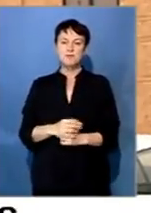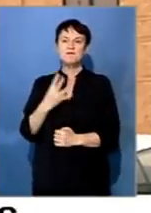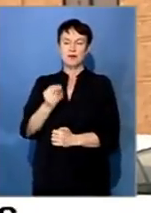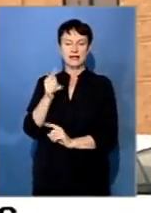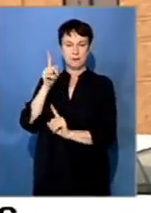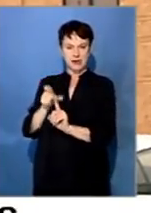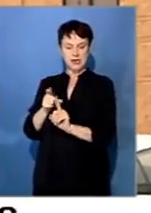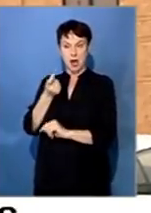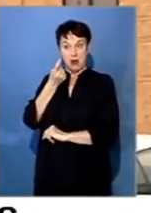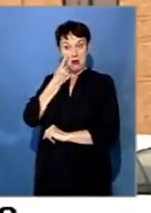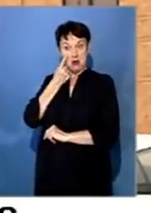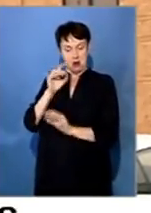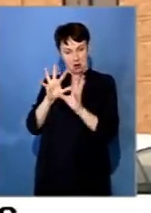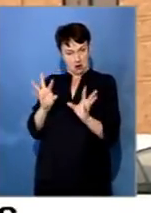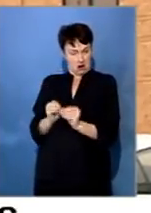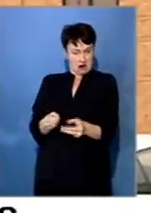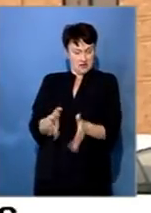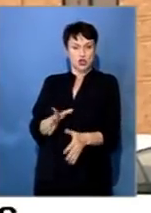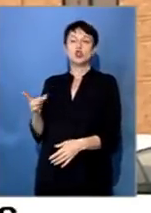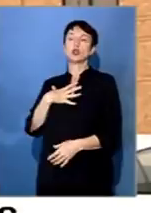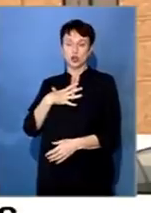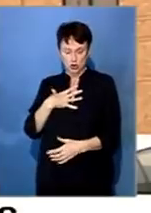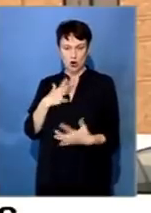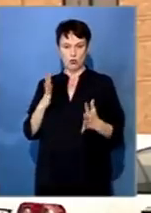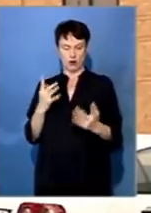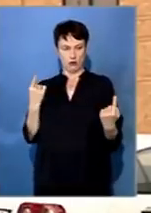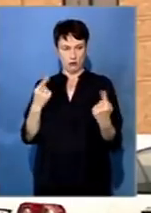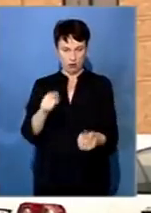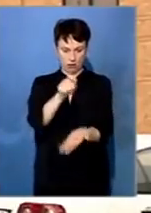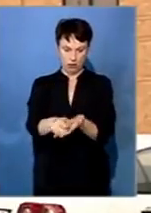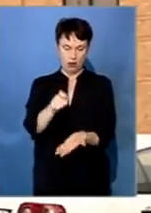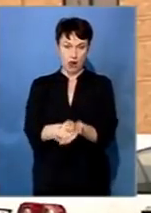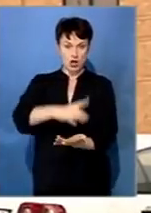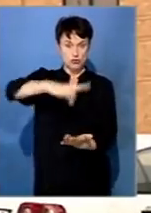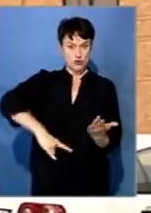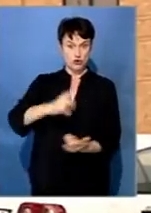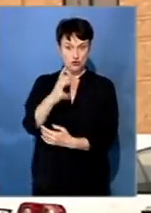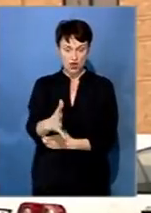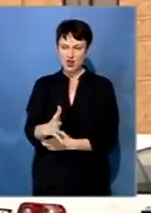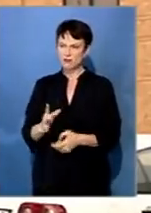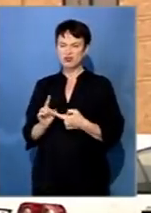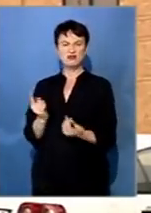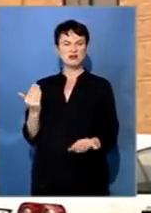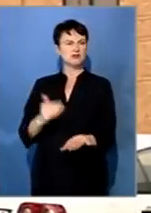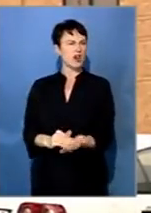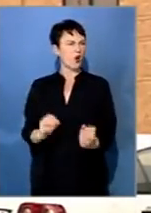had agreed to come forward and give a statement. So it was only after this key witness failed to arrive that we